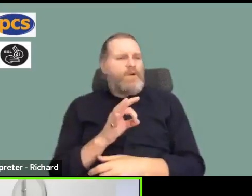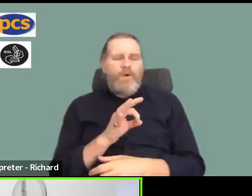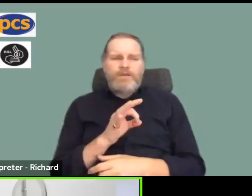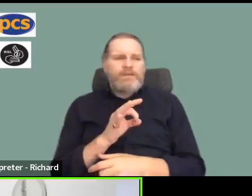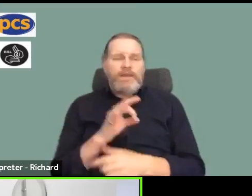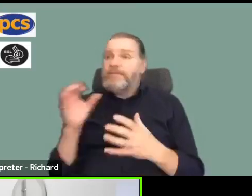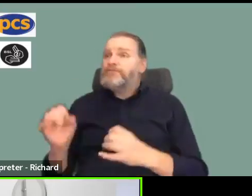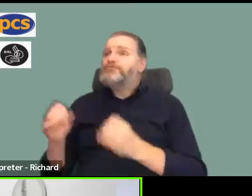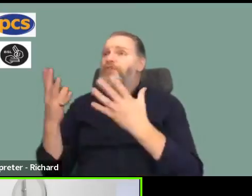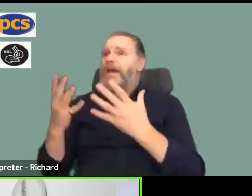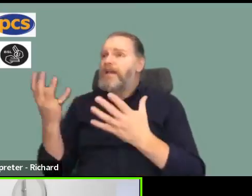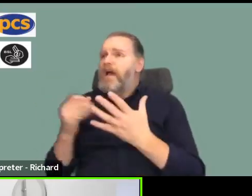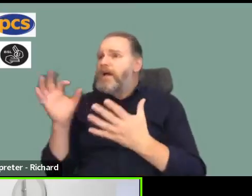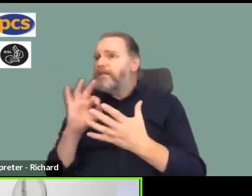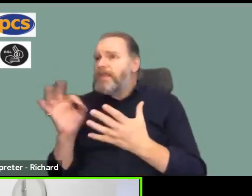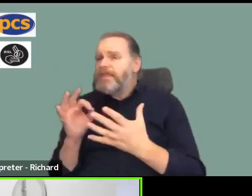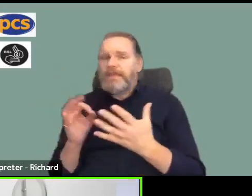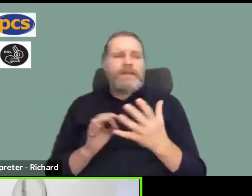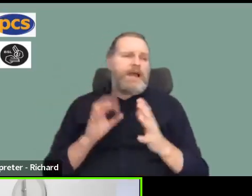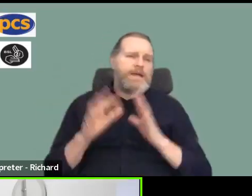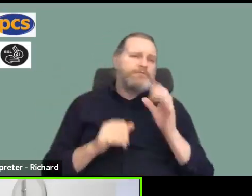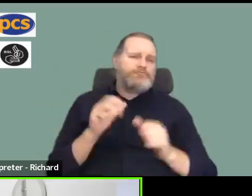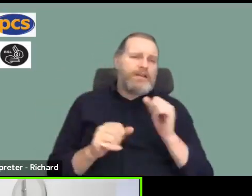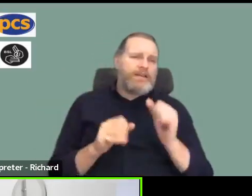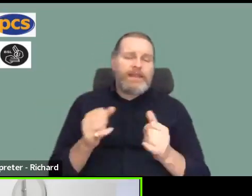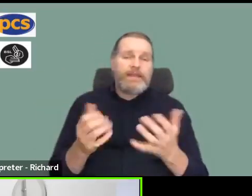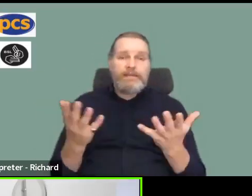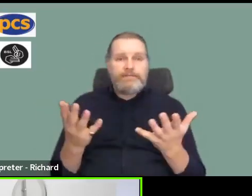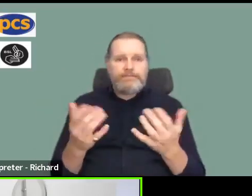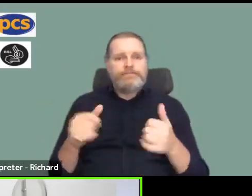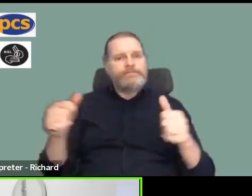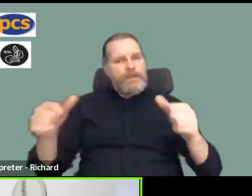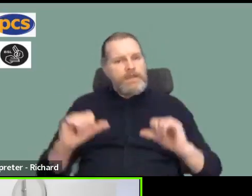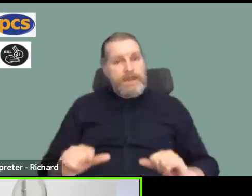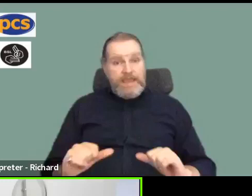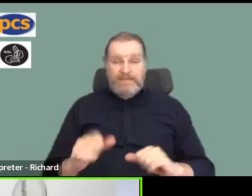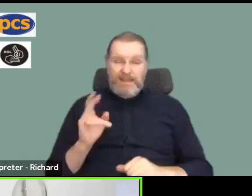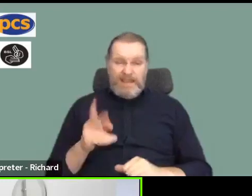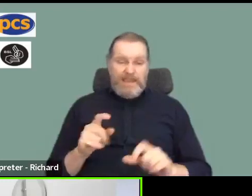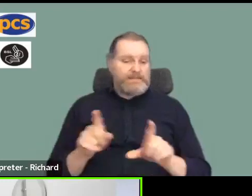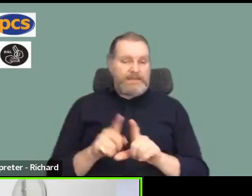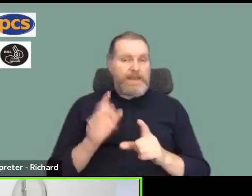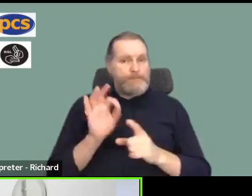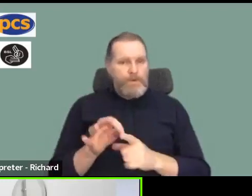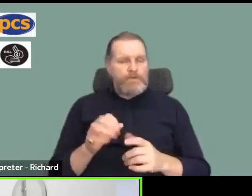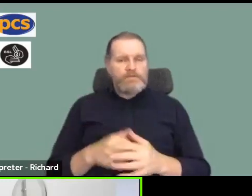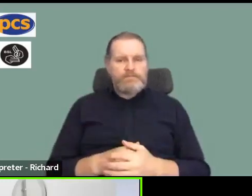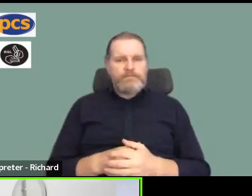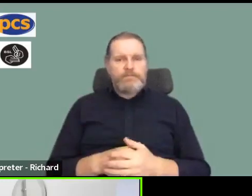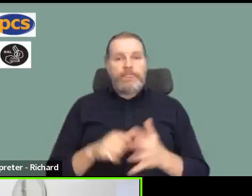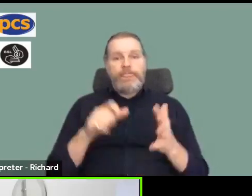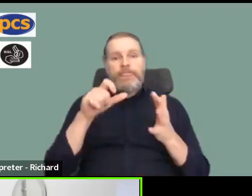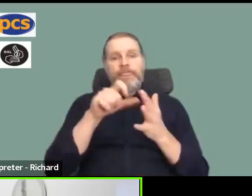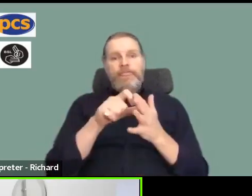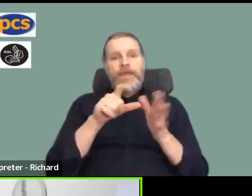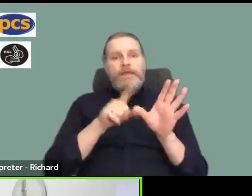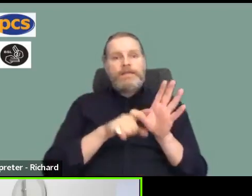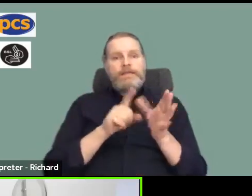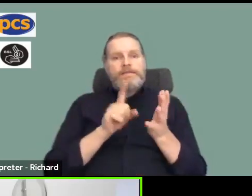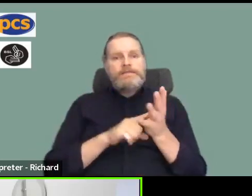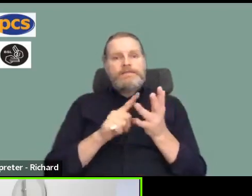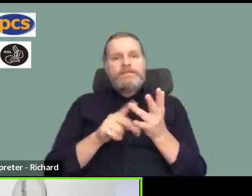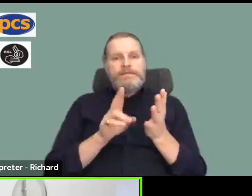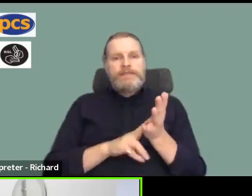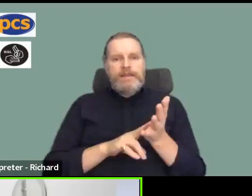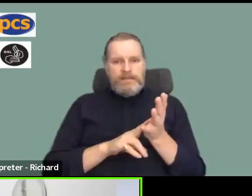And, yes, so Claire makes a very similar point. Dylan says, grades need to be correct on digital too.